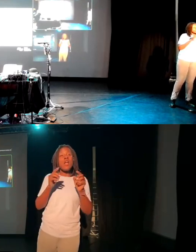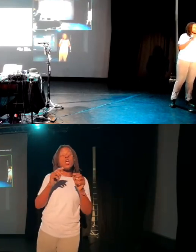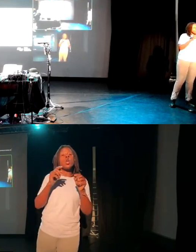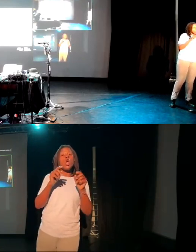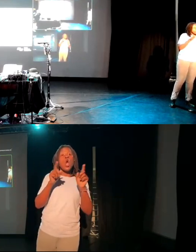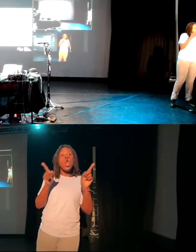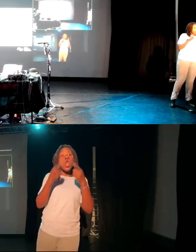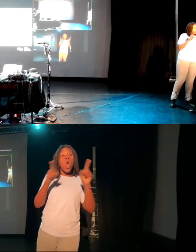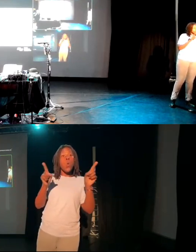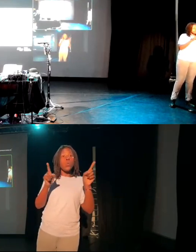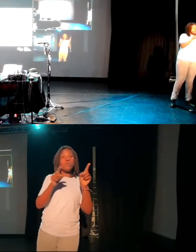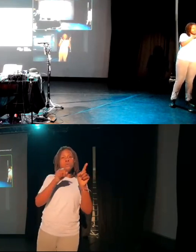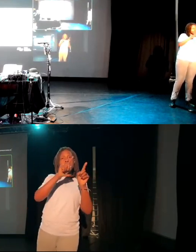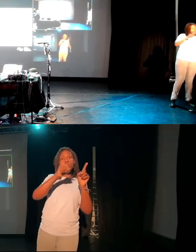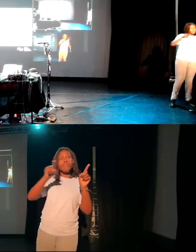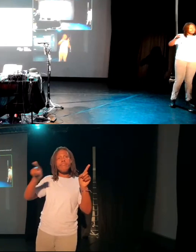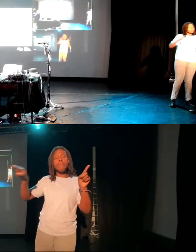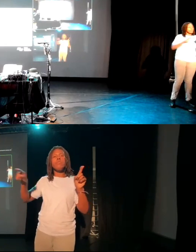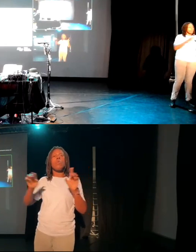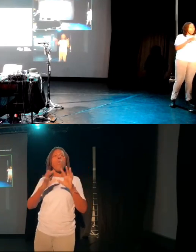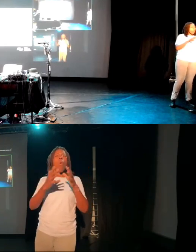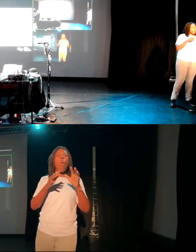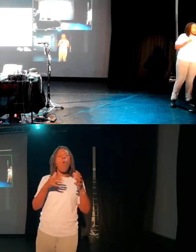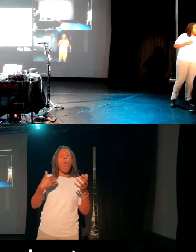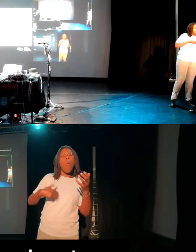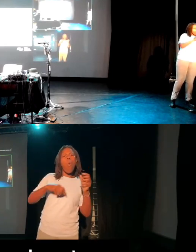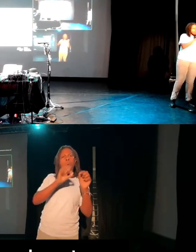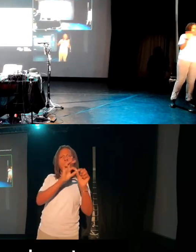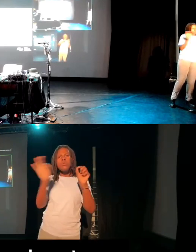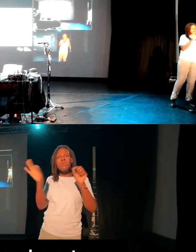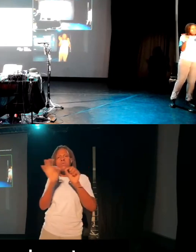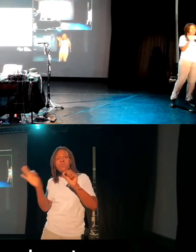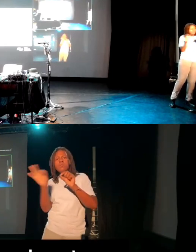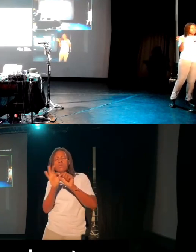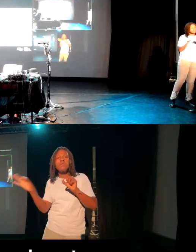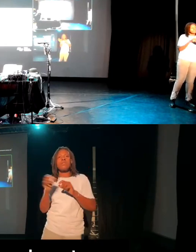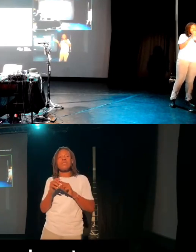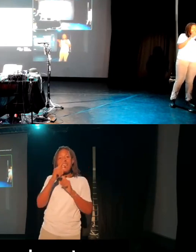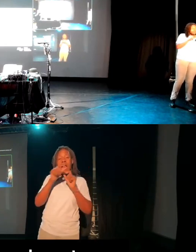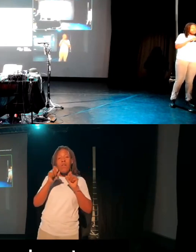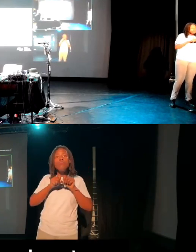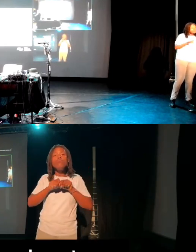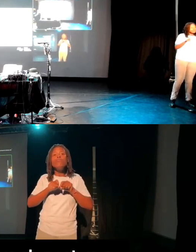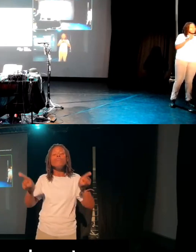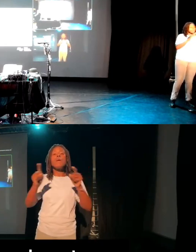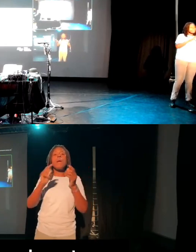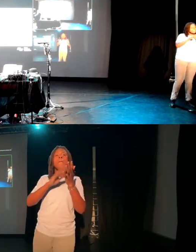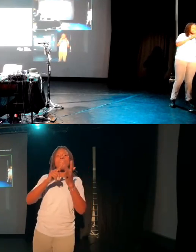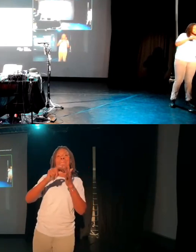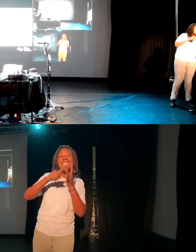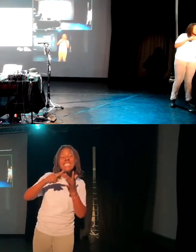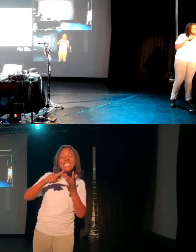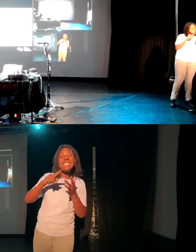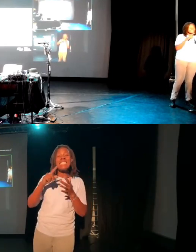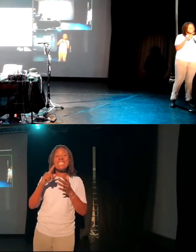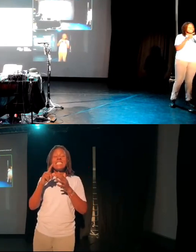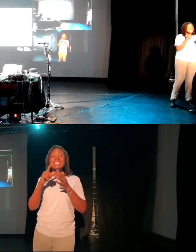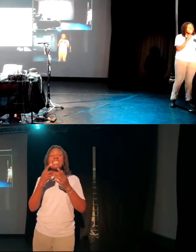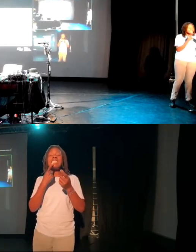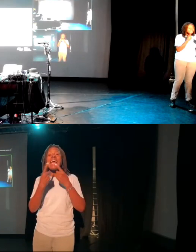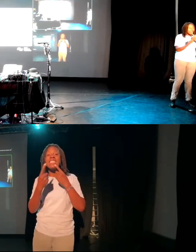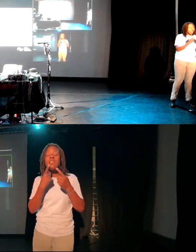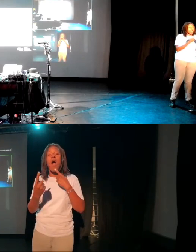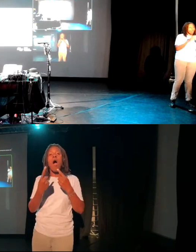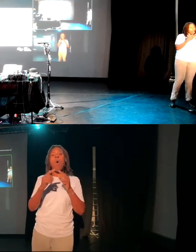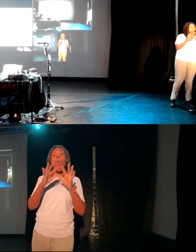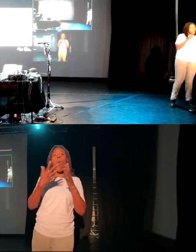completely open-ended. So we can make it so it does anything at all. It can send out MIDI CC data. It can send out note values. So if put this on here, there's